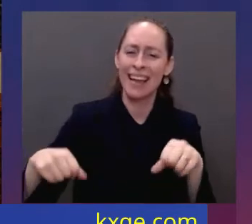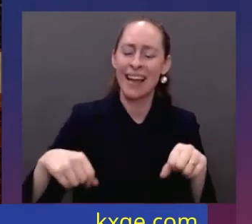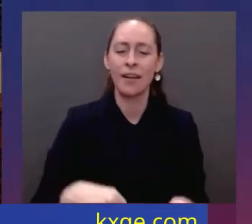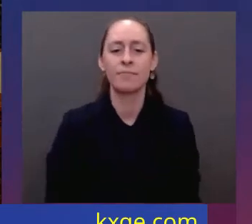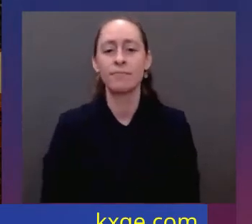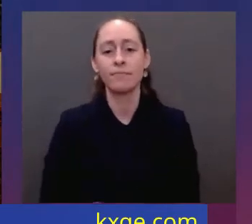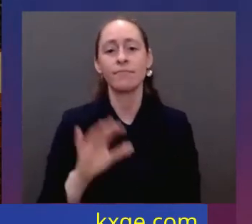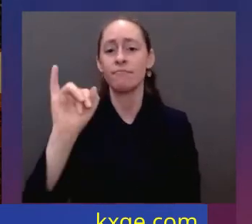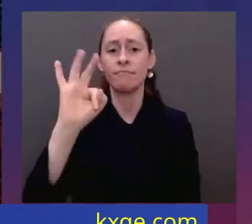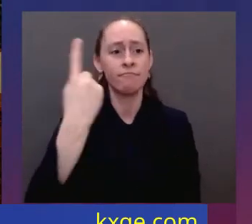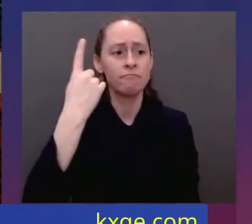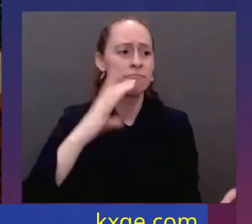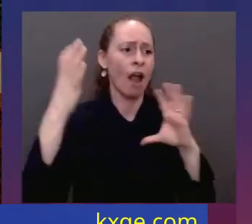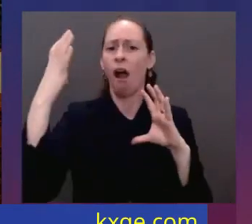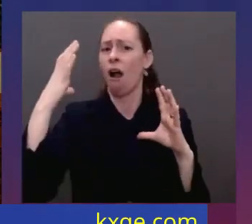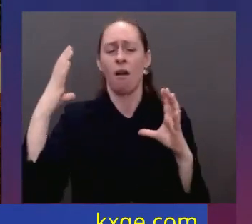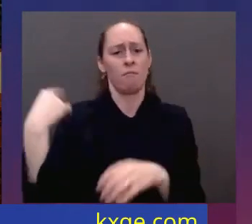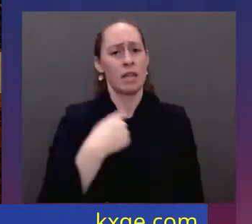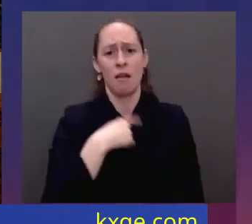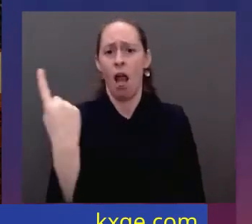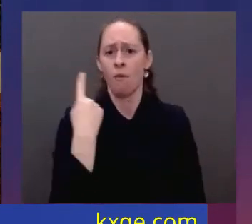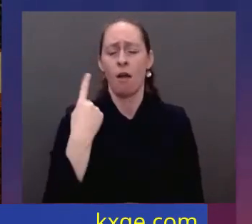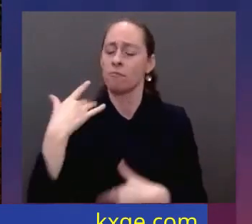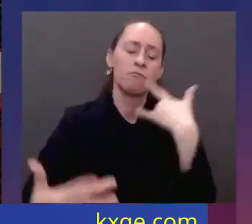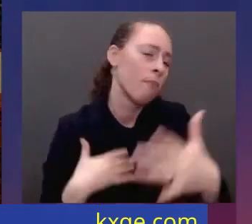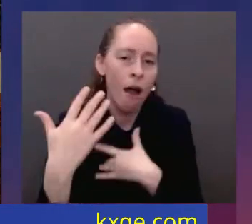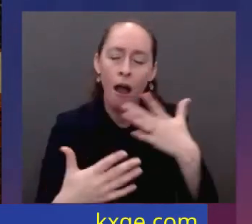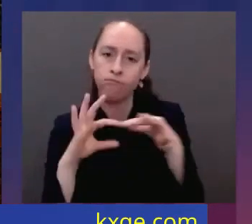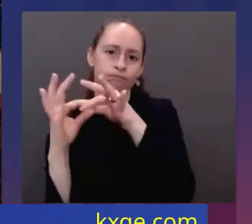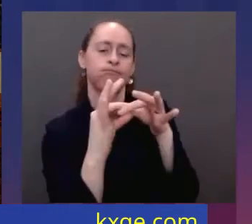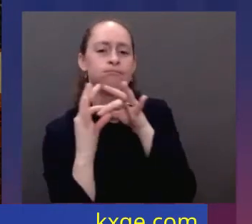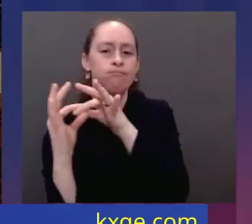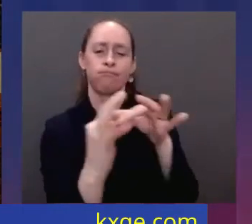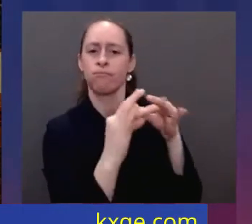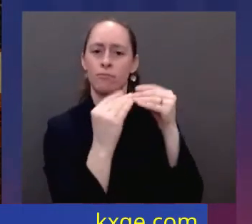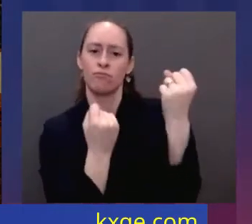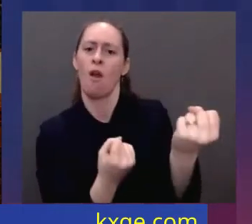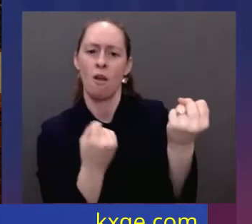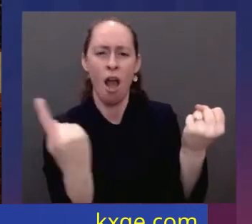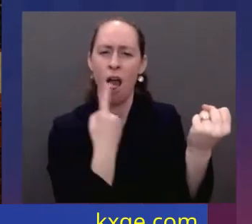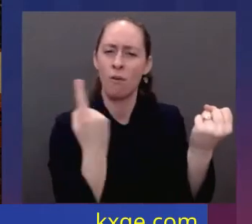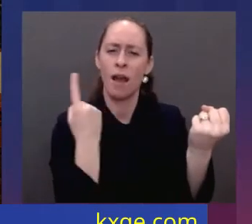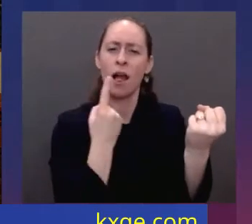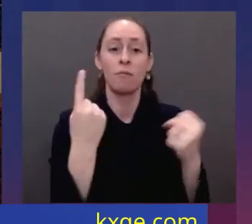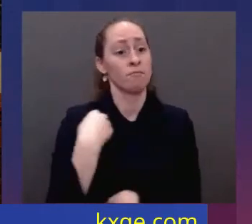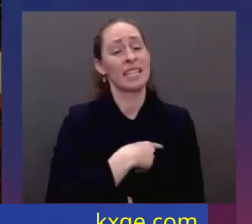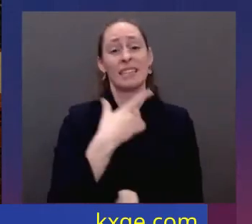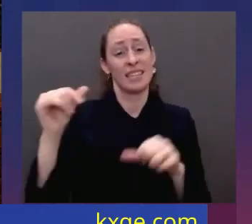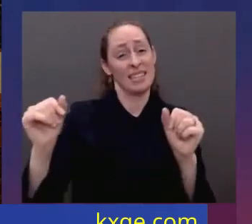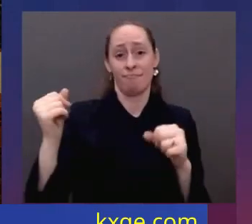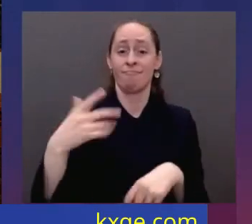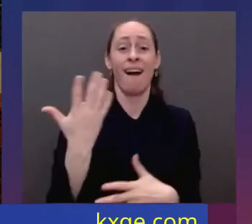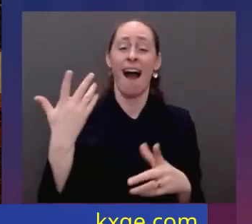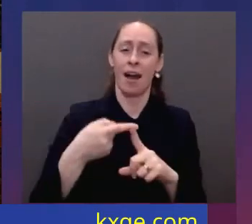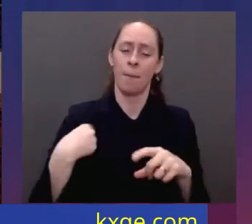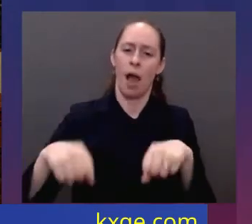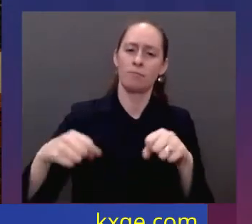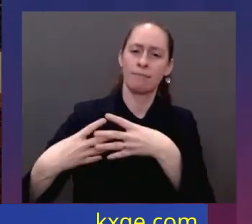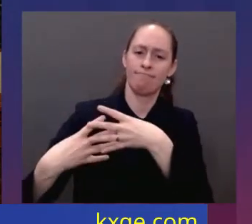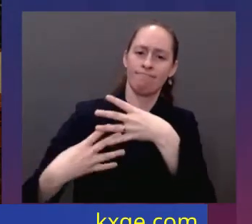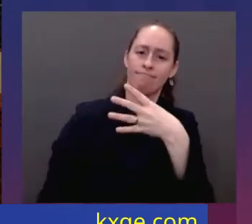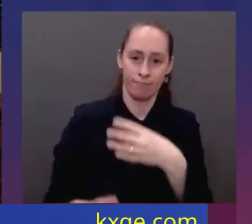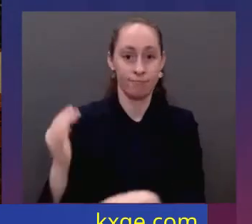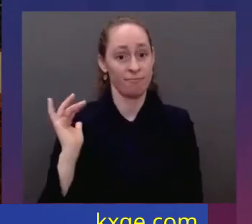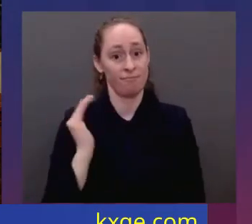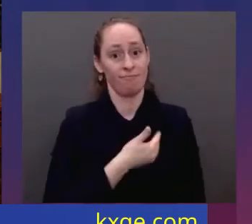The only nation that can be defined by a single word, possibilities. So on this night, on our 245th year as a nation, I've come to report on the state of the